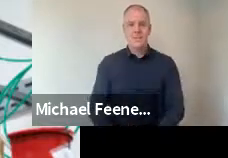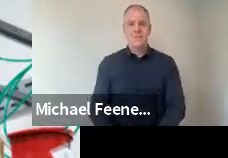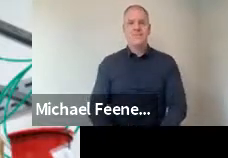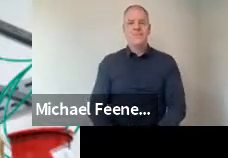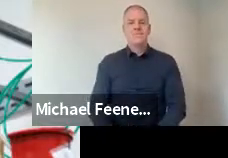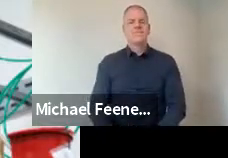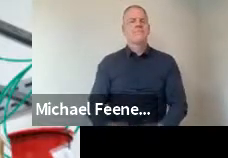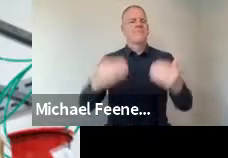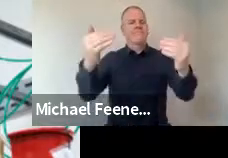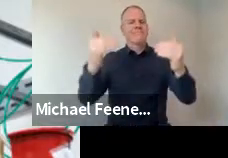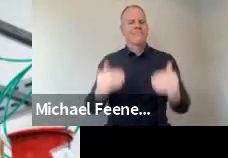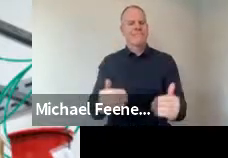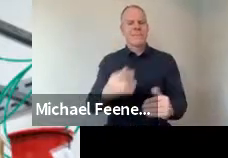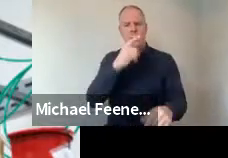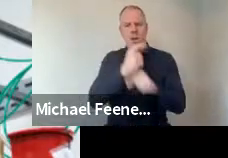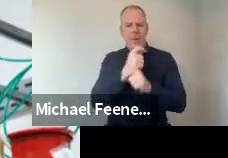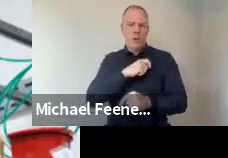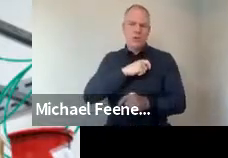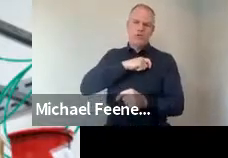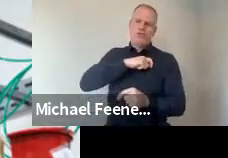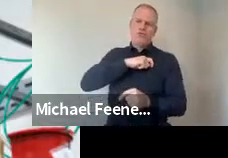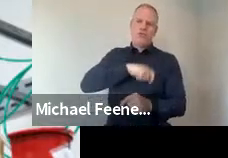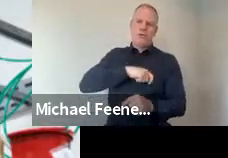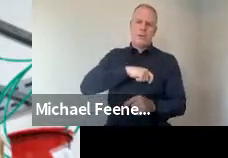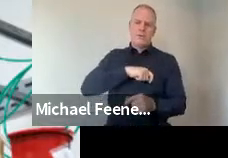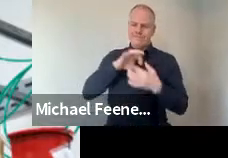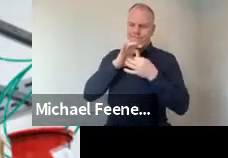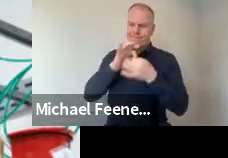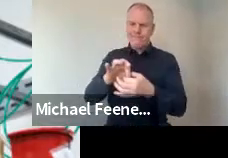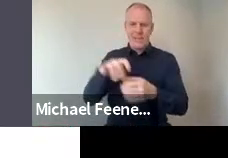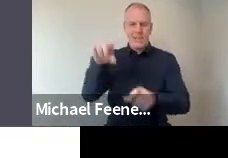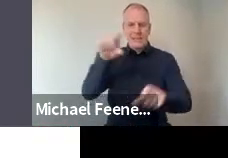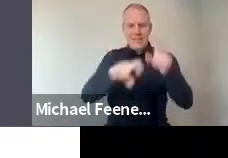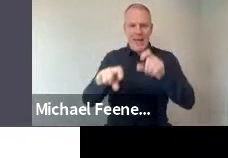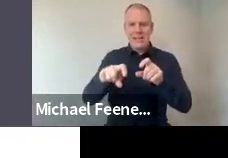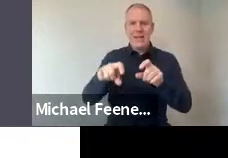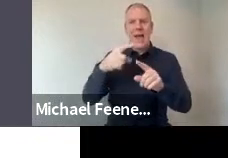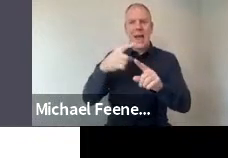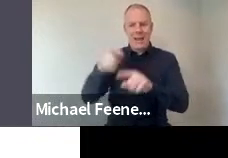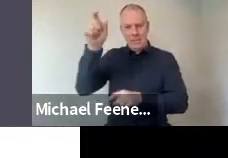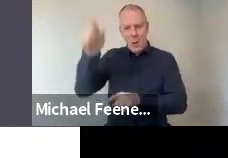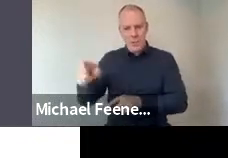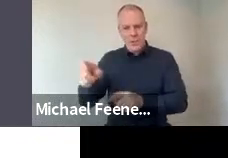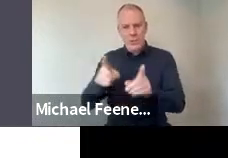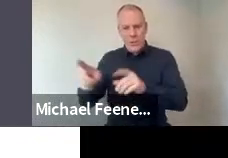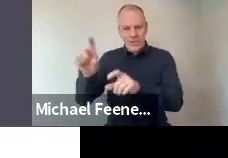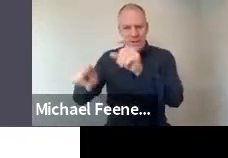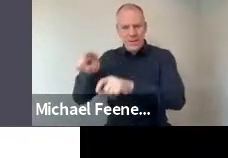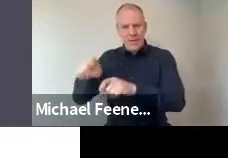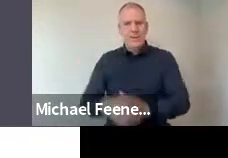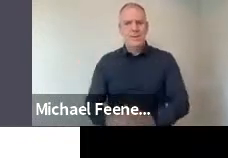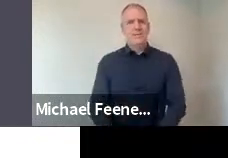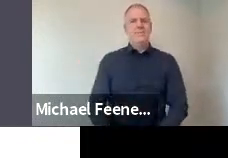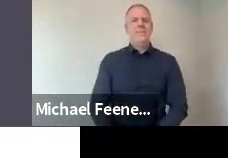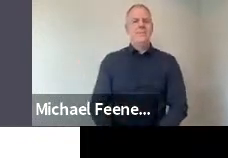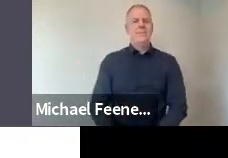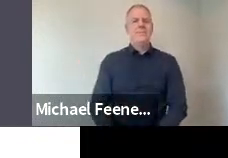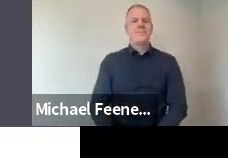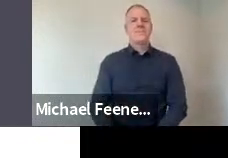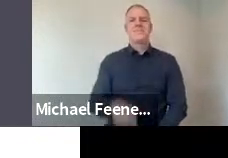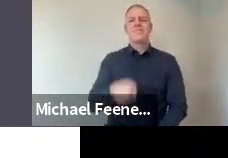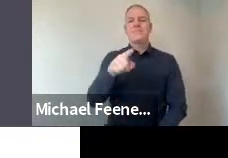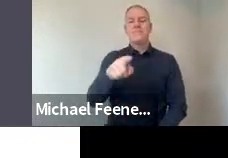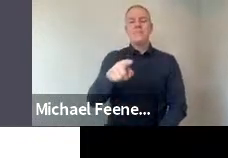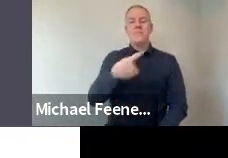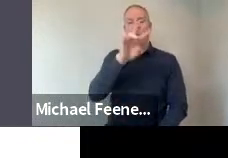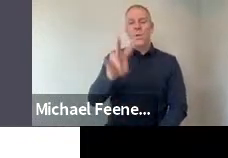also looked at trust in science and scientists. So one of the starting overall